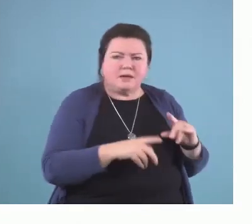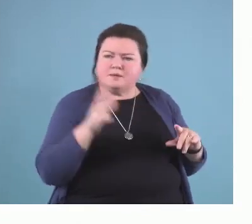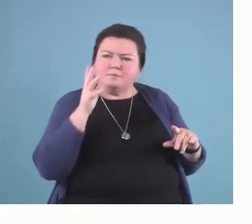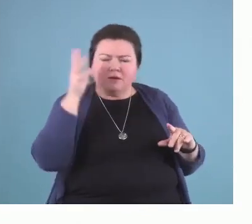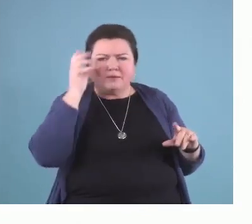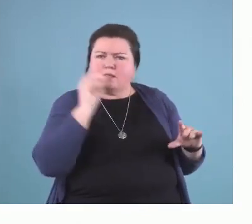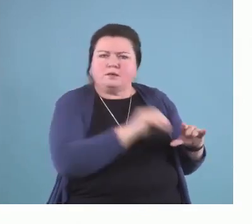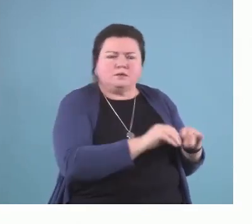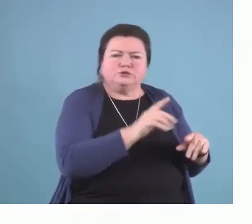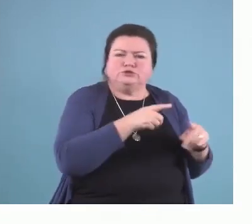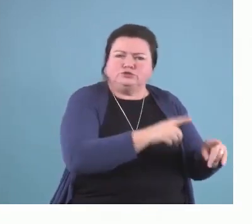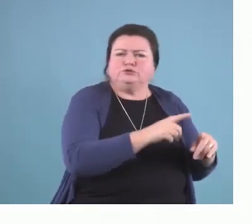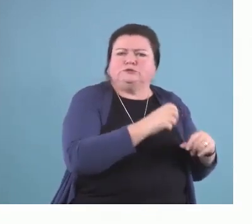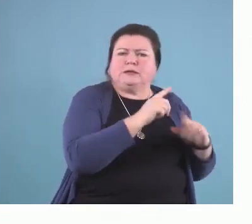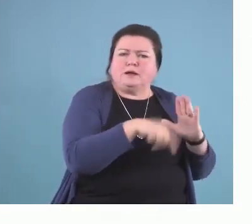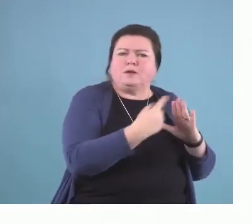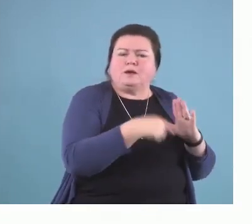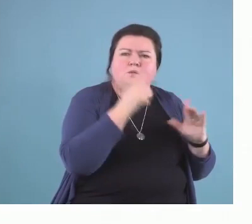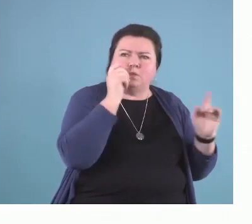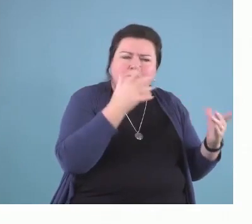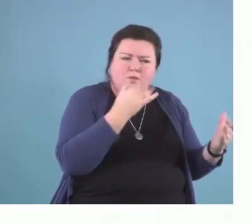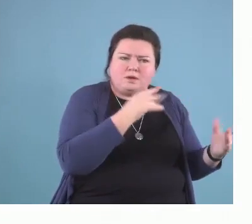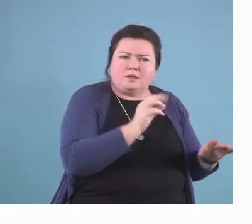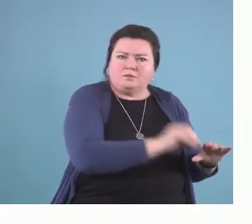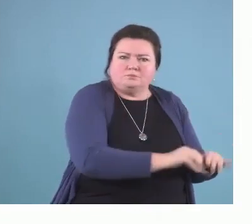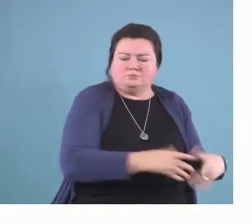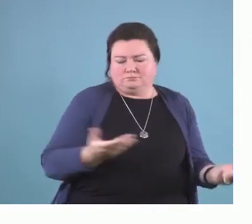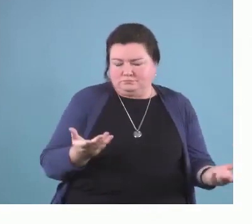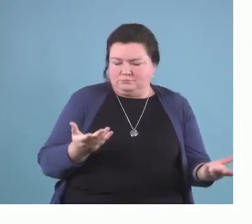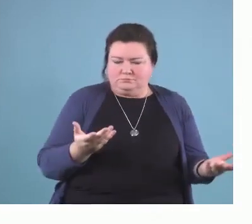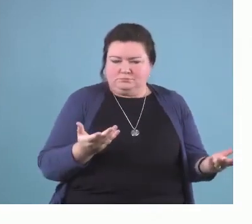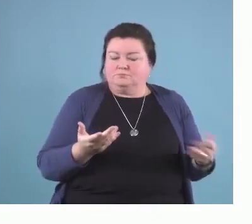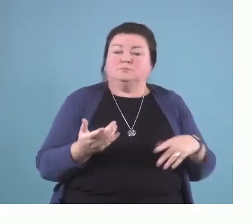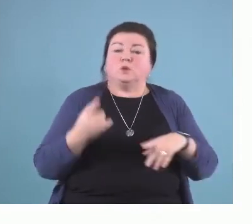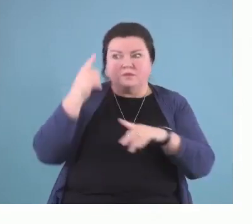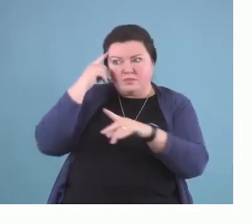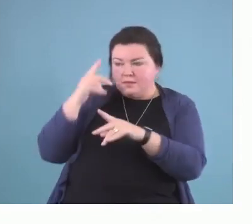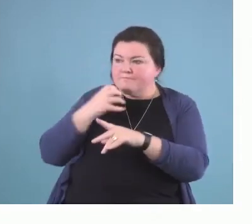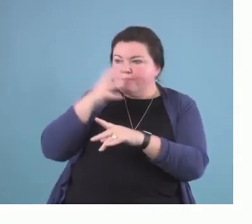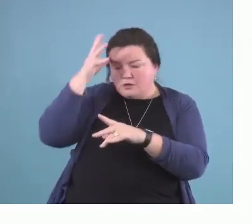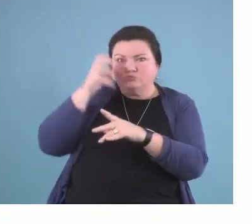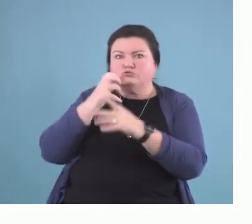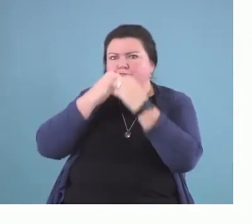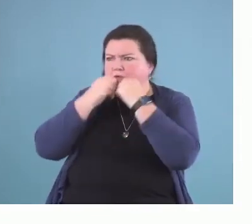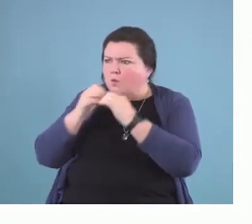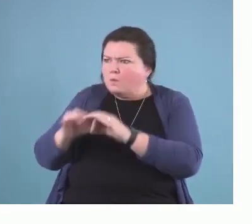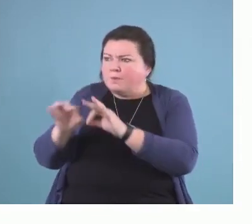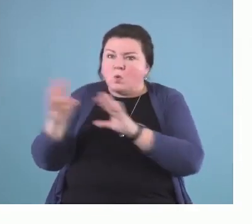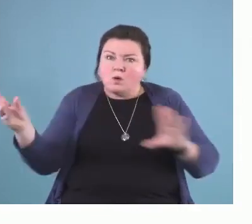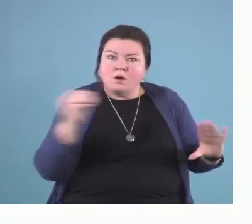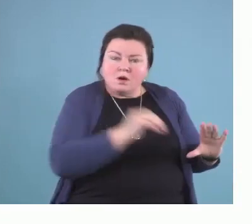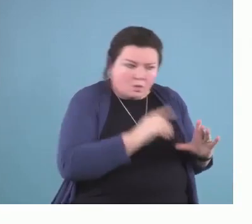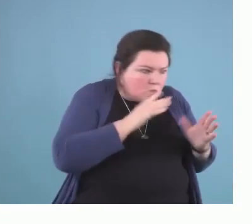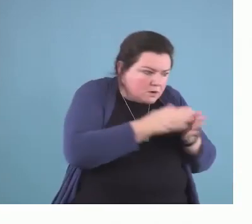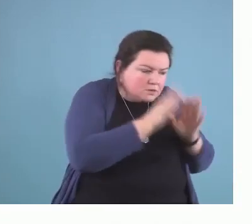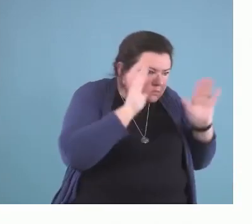So, one would think, you know, that this would be highly valuable to the parents. So, as